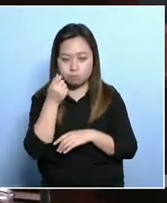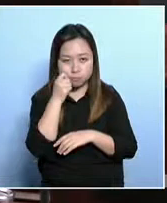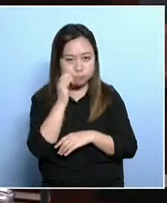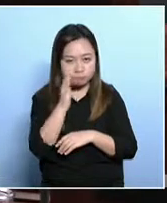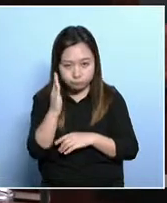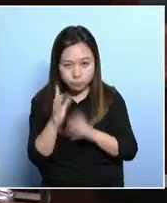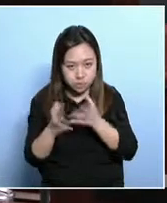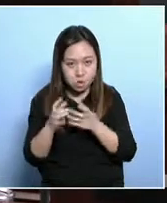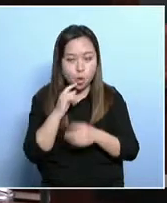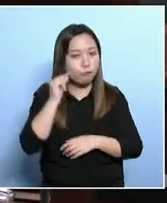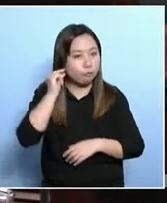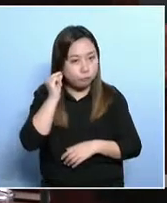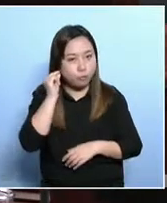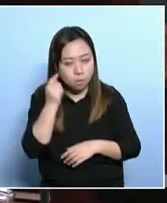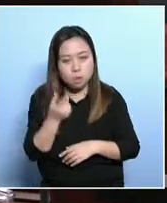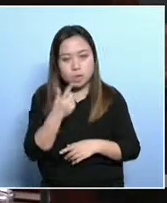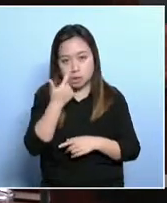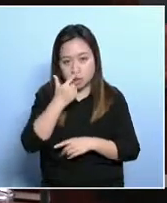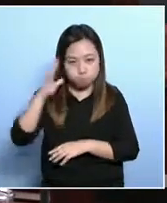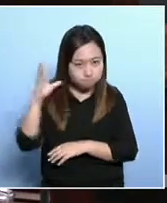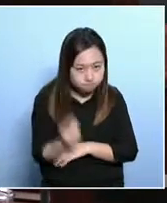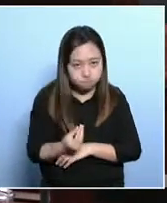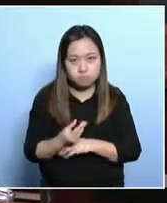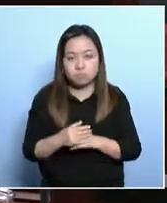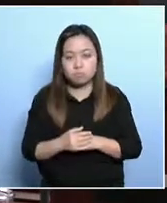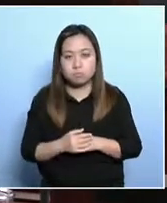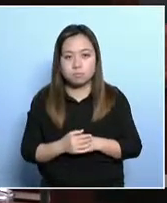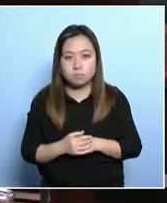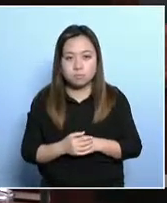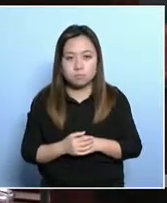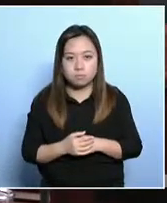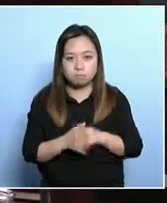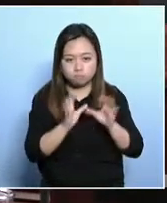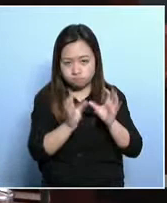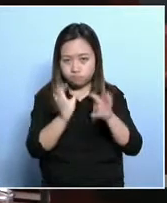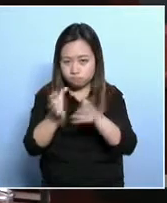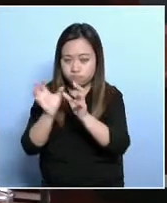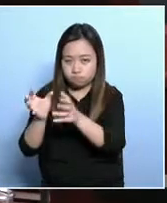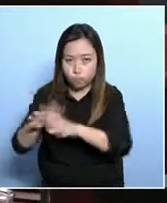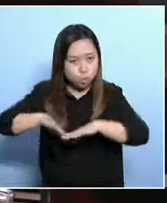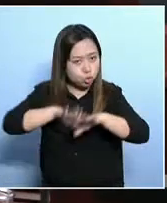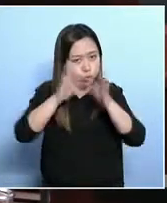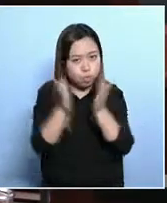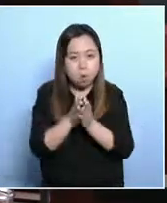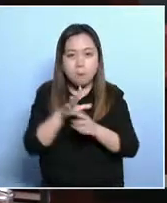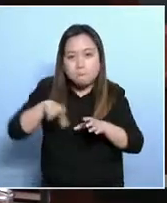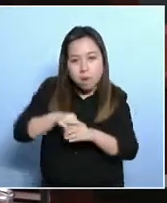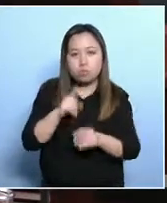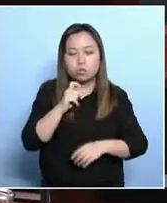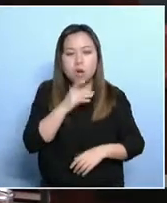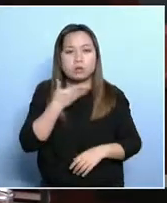minorities, as highlighted in this segment, women, new arrivals,